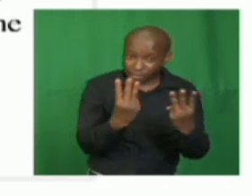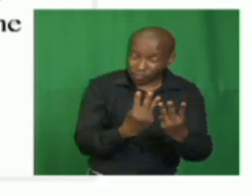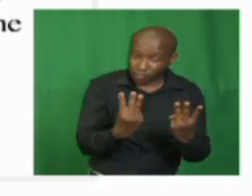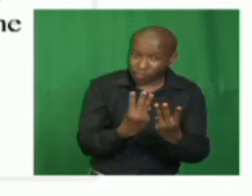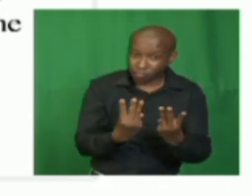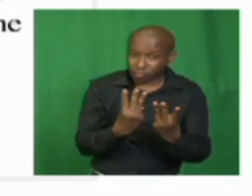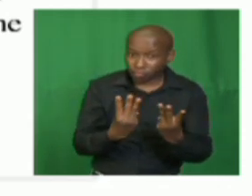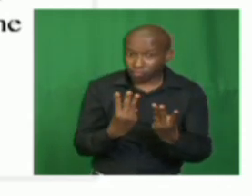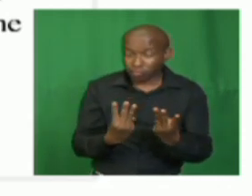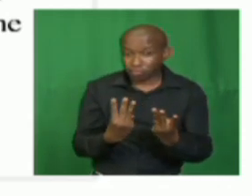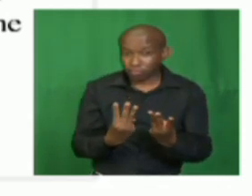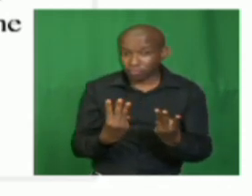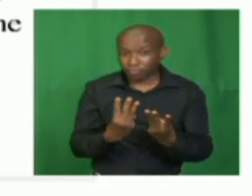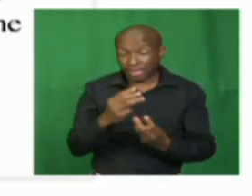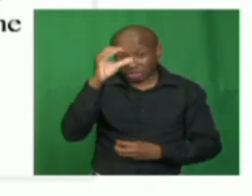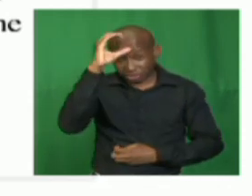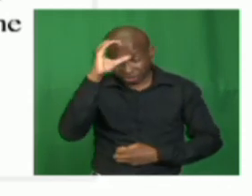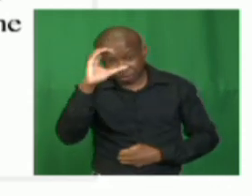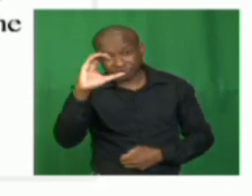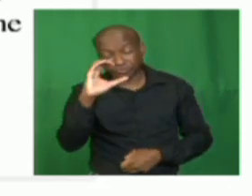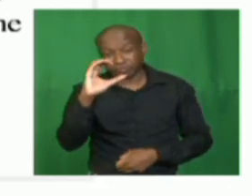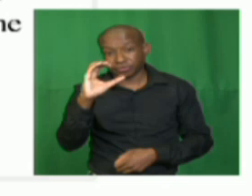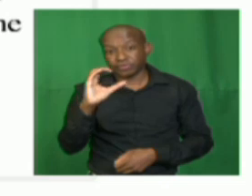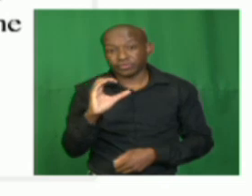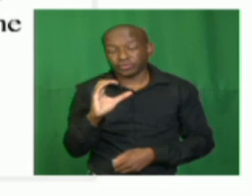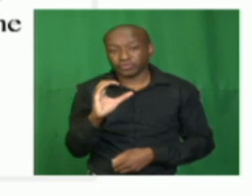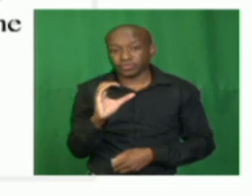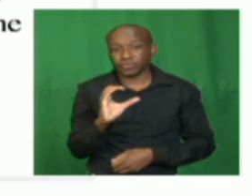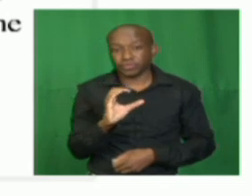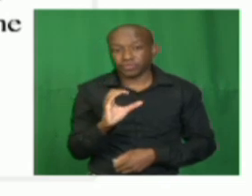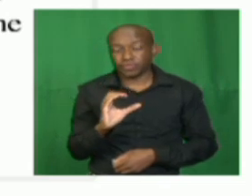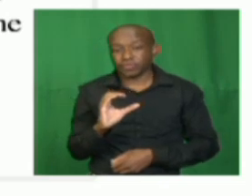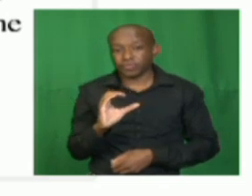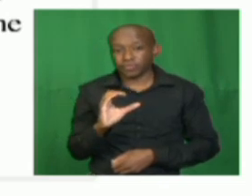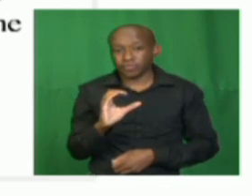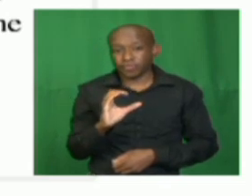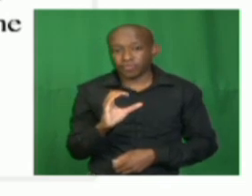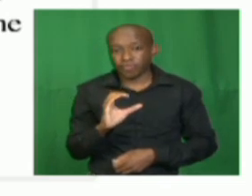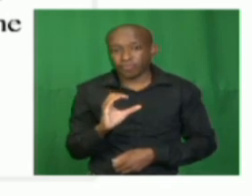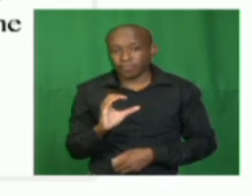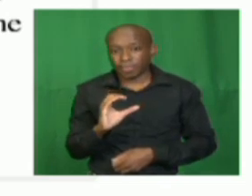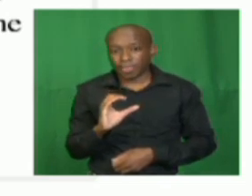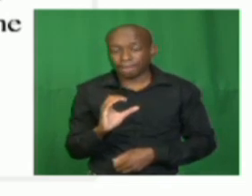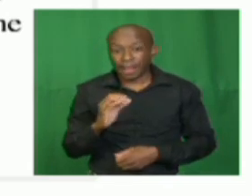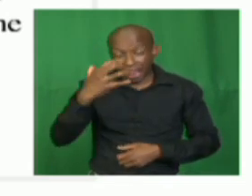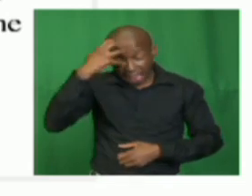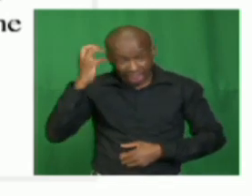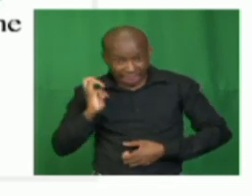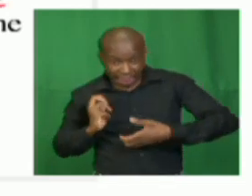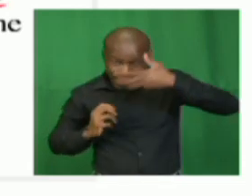the chief, the lions,